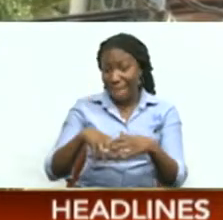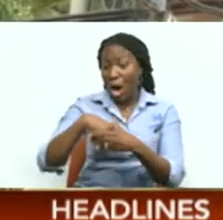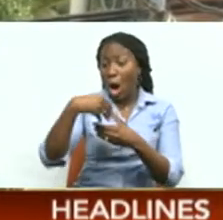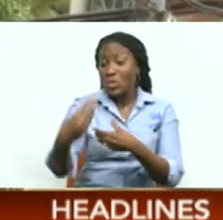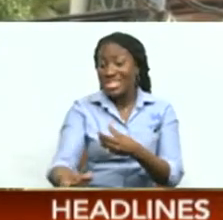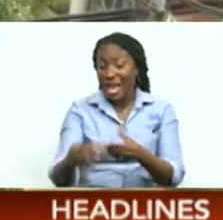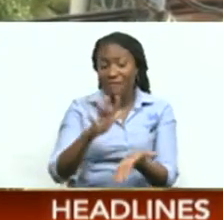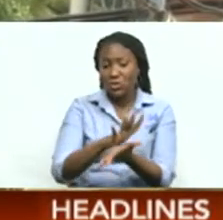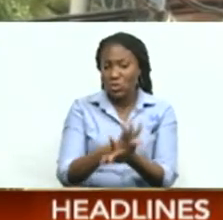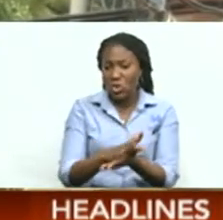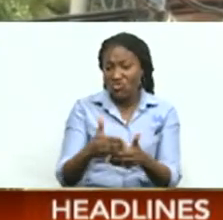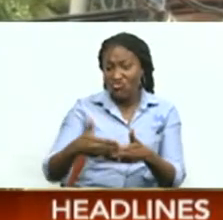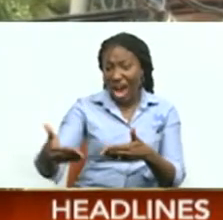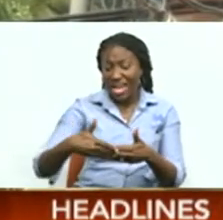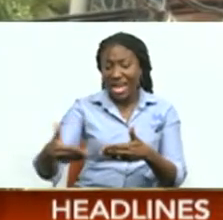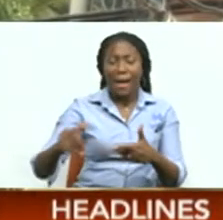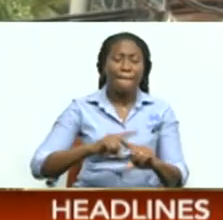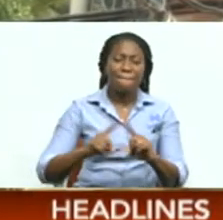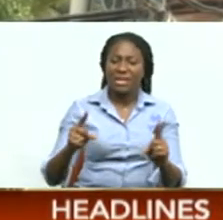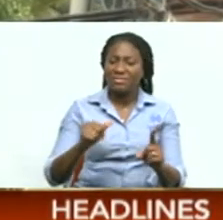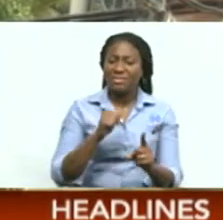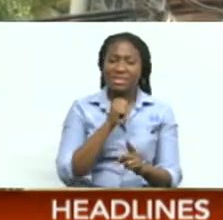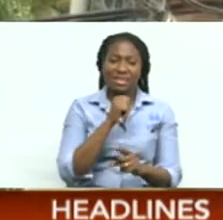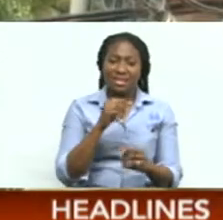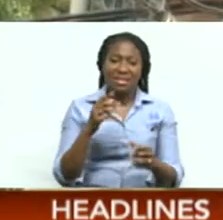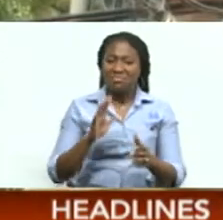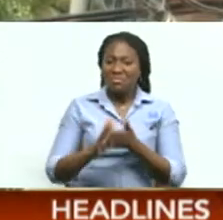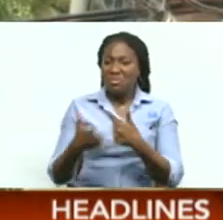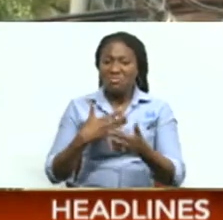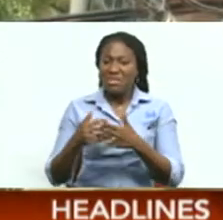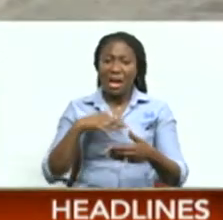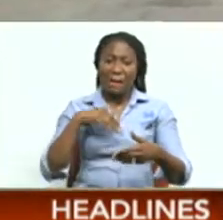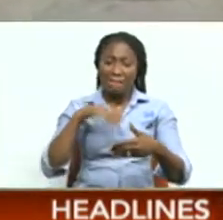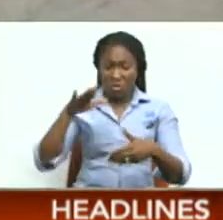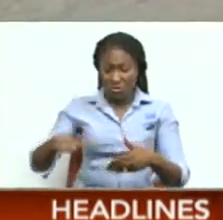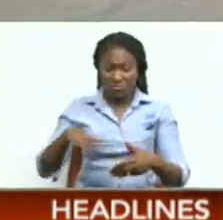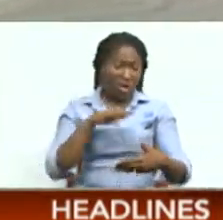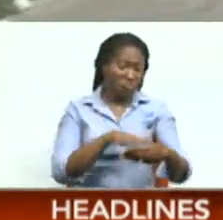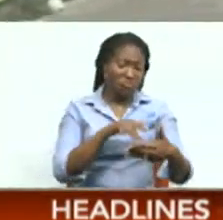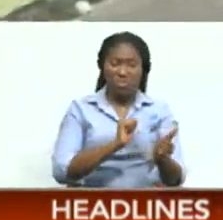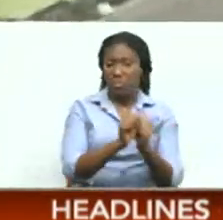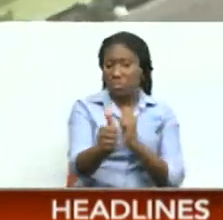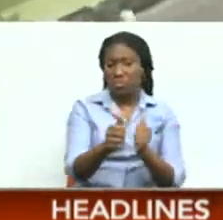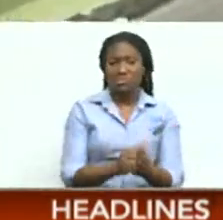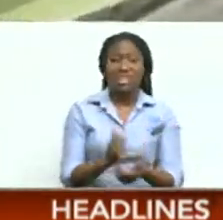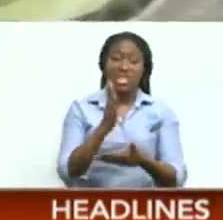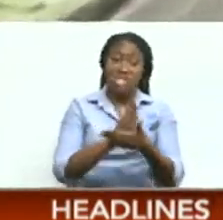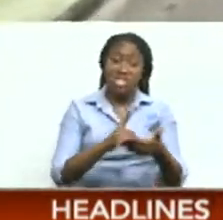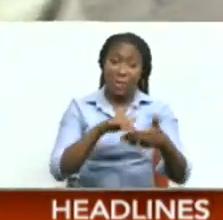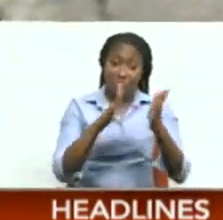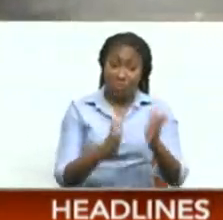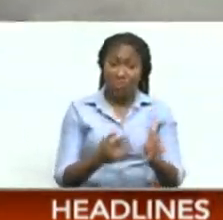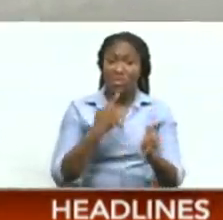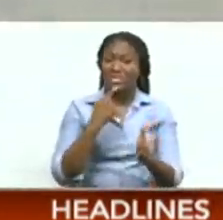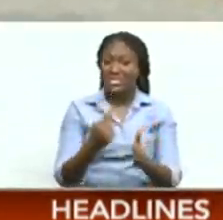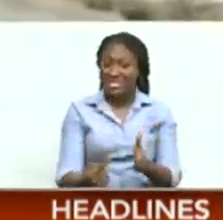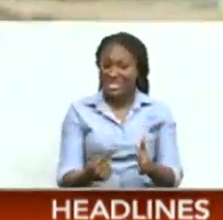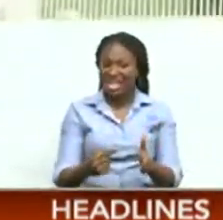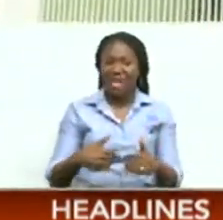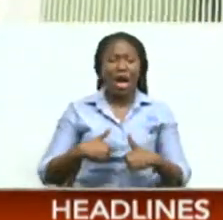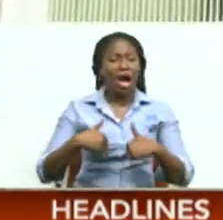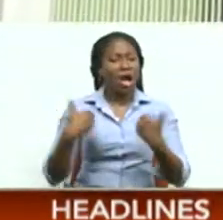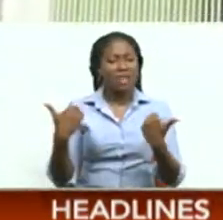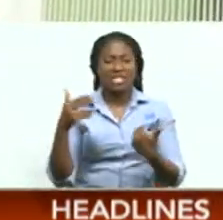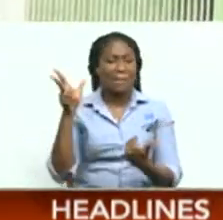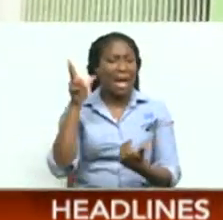school. But it didn't really affect our performance, at least that I could see. Some pupils told CNC3 News that they are accustomed to